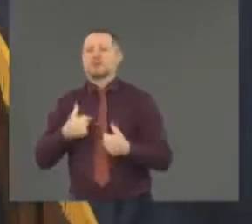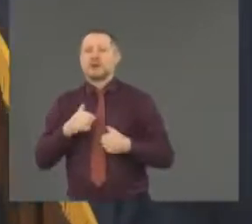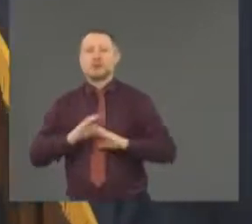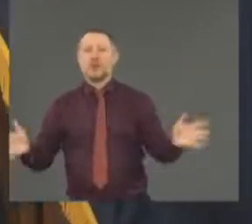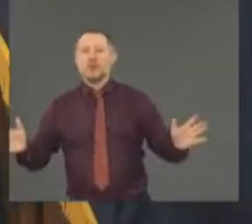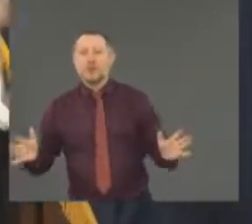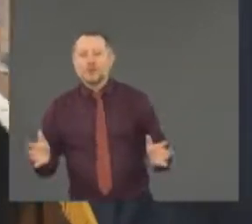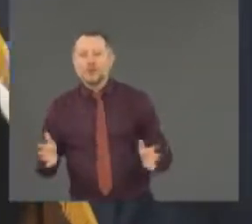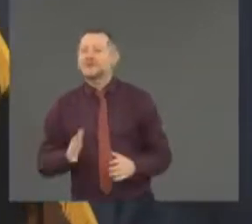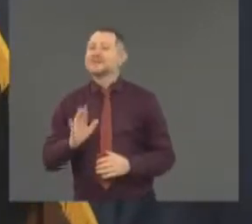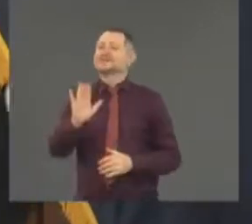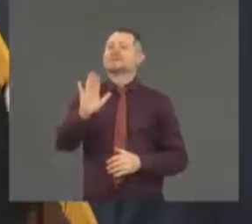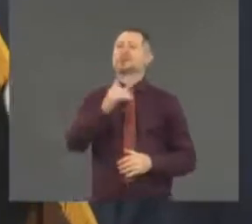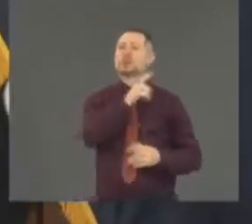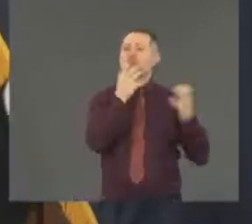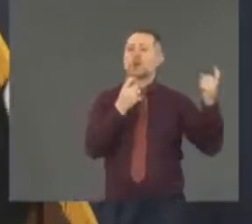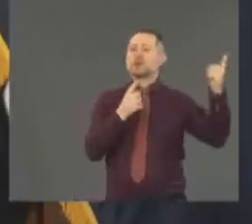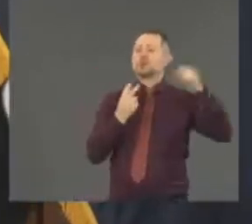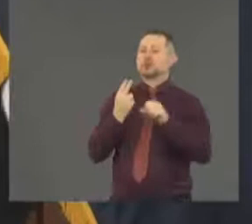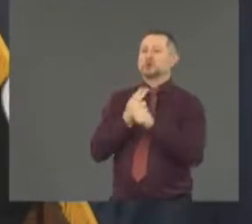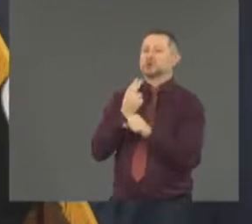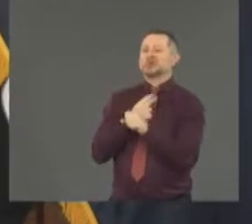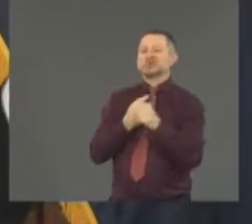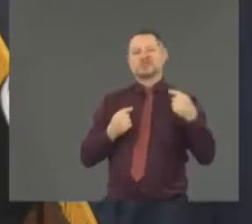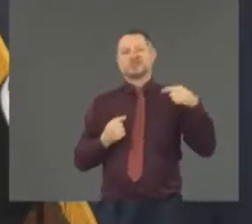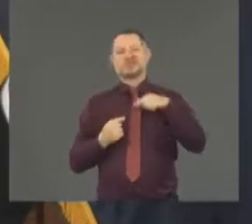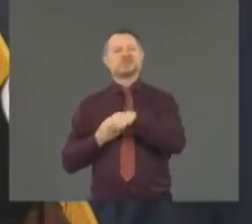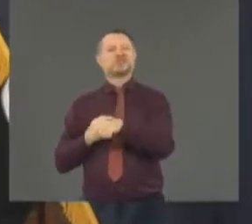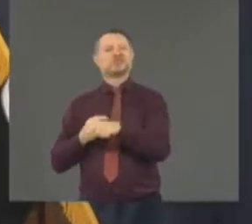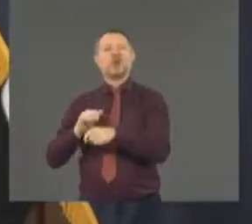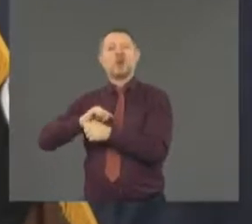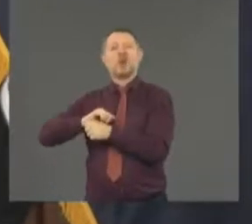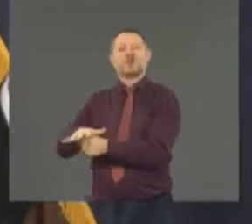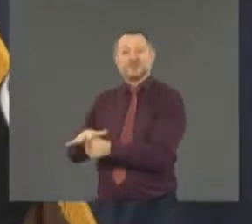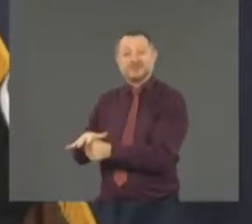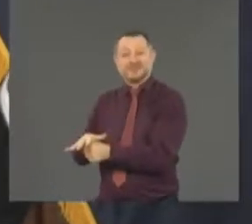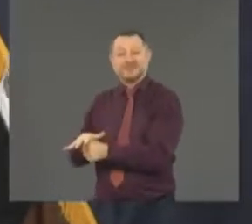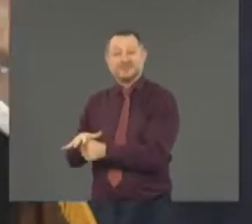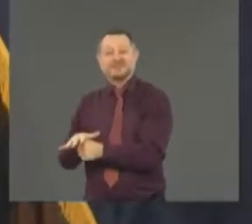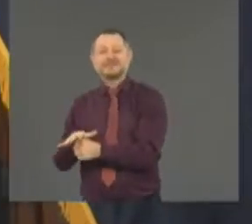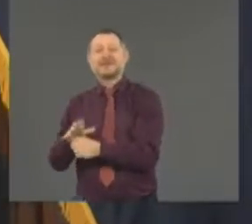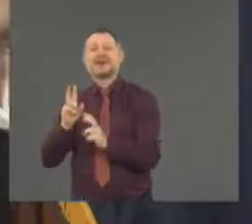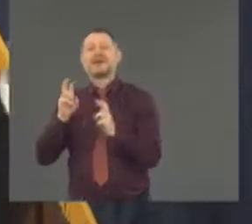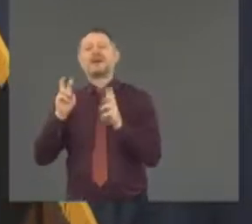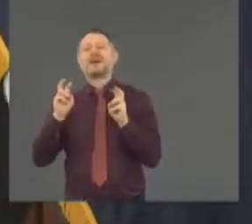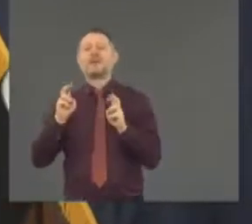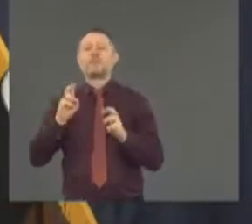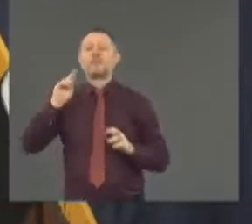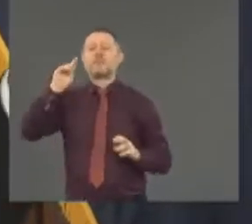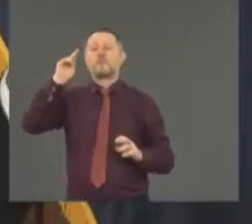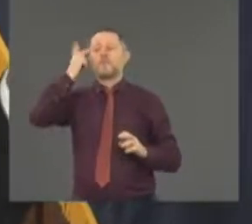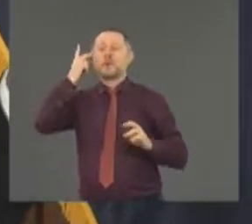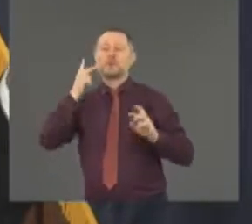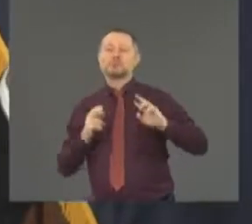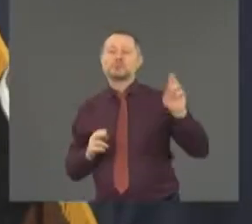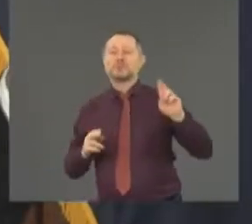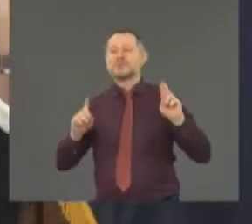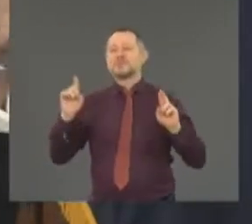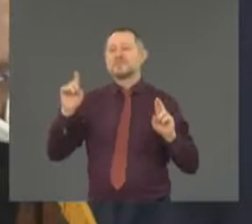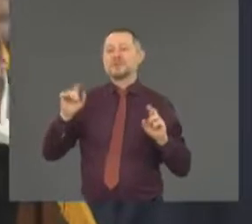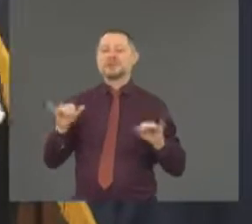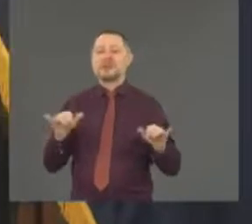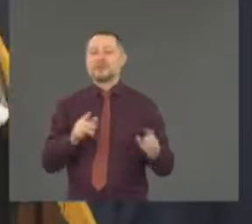between Democratic and Republican politics. That's what they're trying to do. That's what they're trying to do with the nursing home issue.